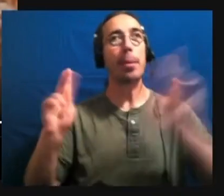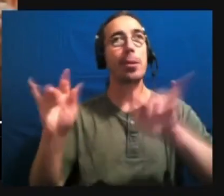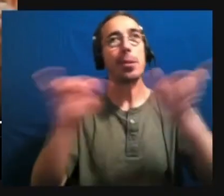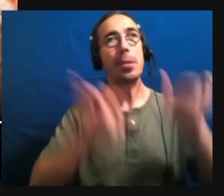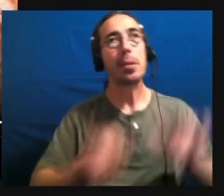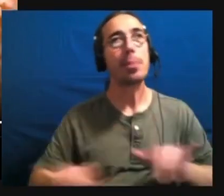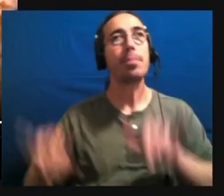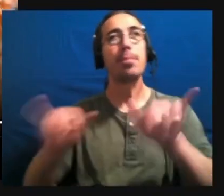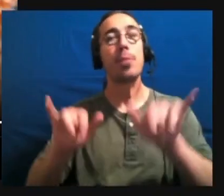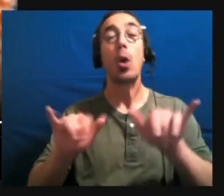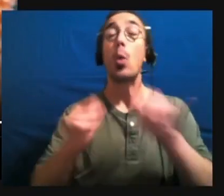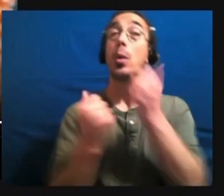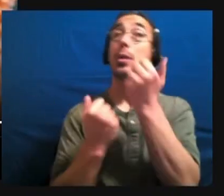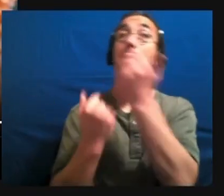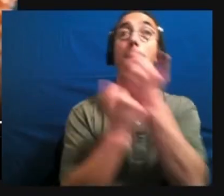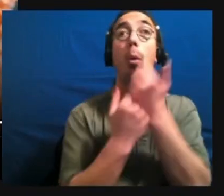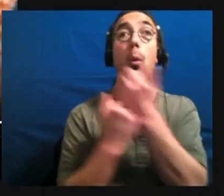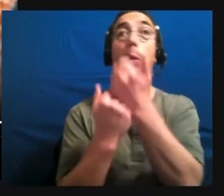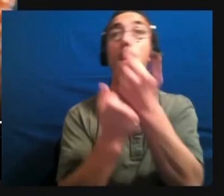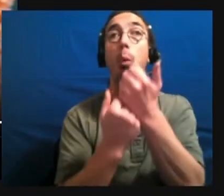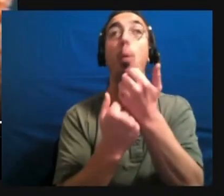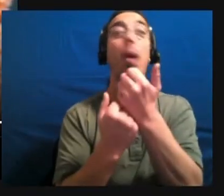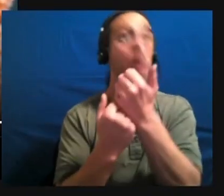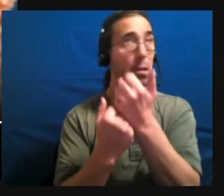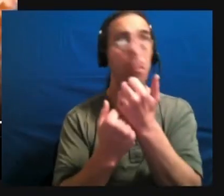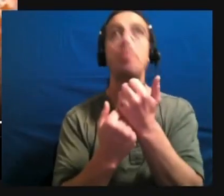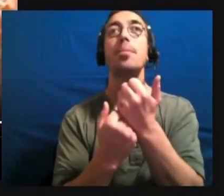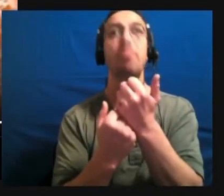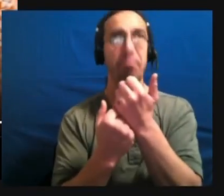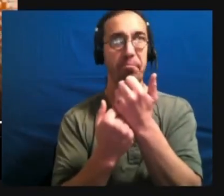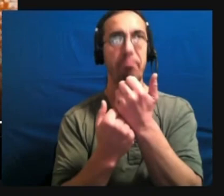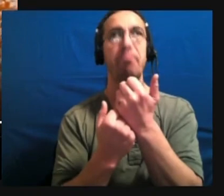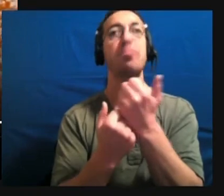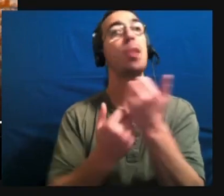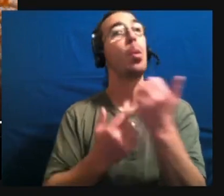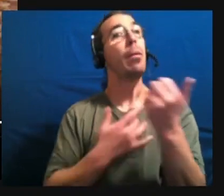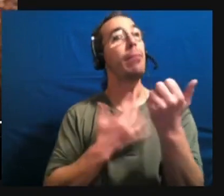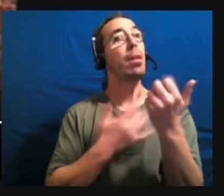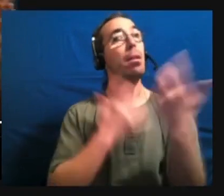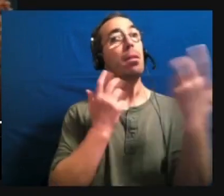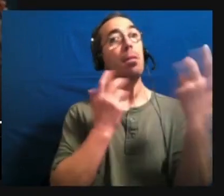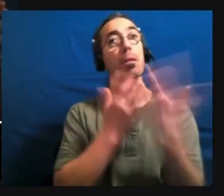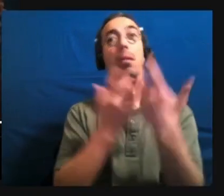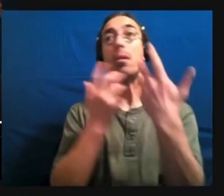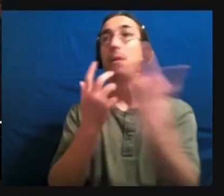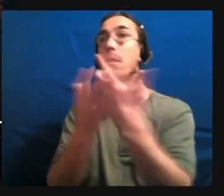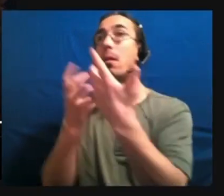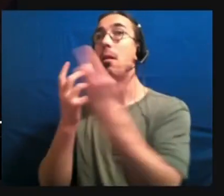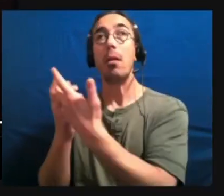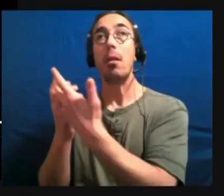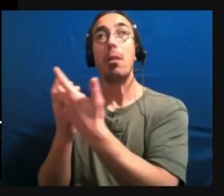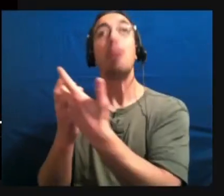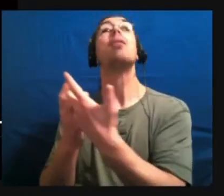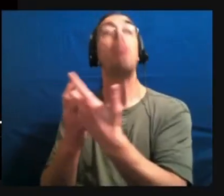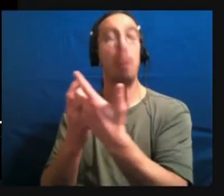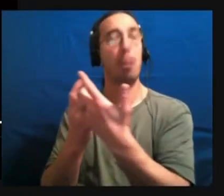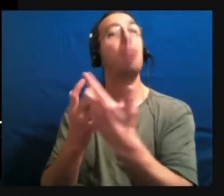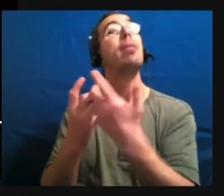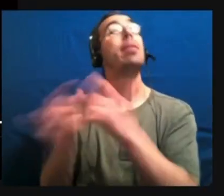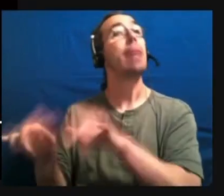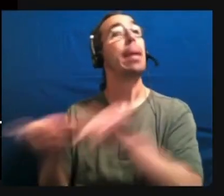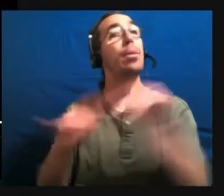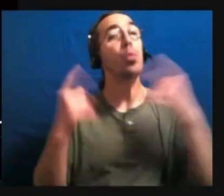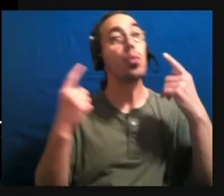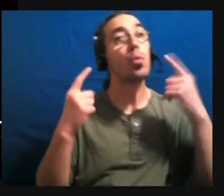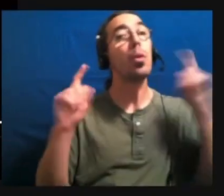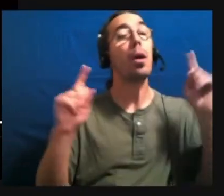support each other to find a place in this world, and flourish as individuals, while increasing the resilience of